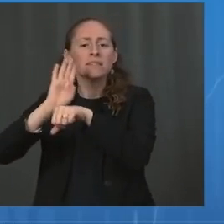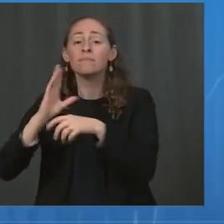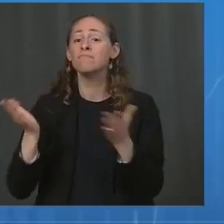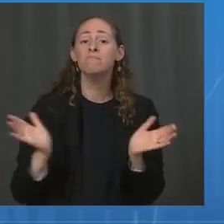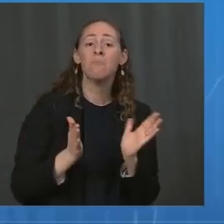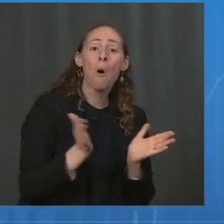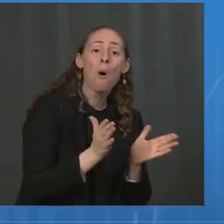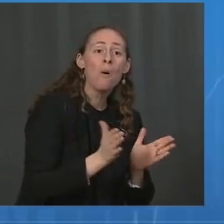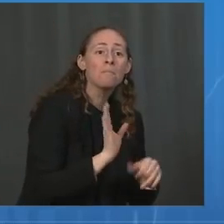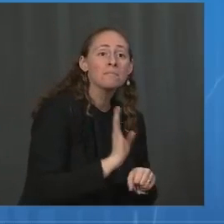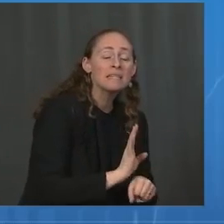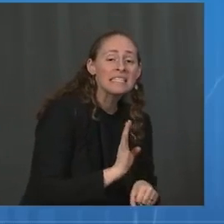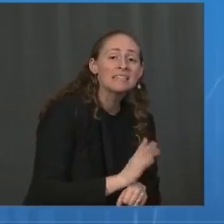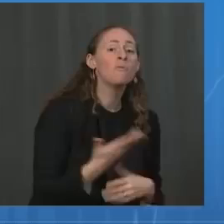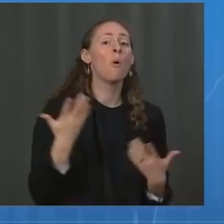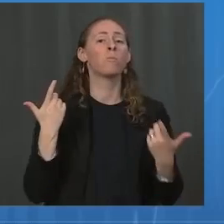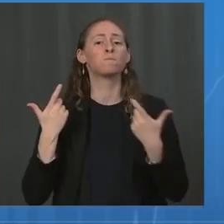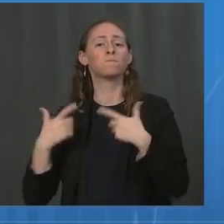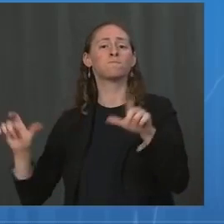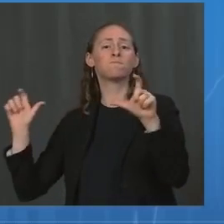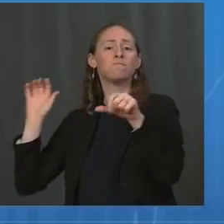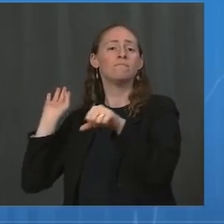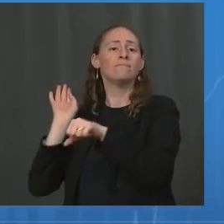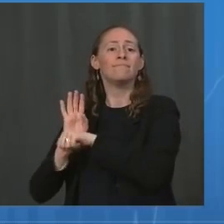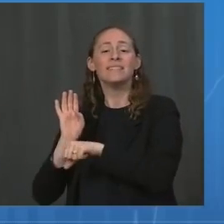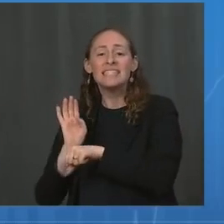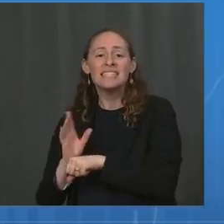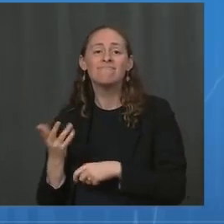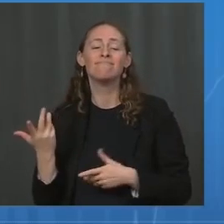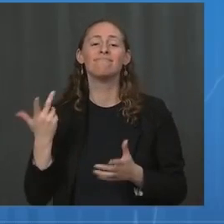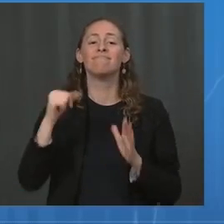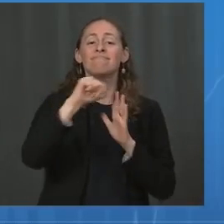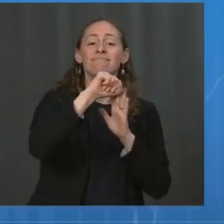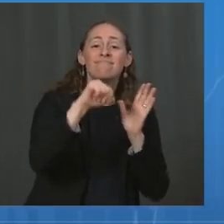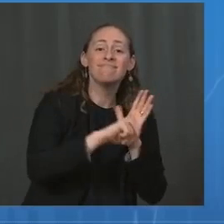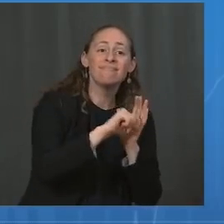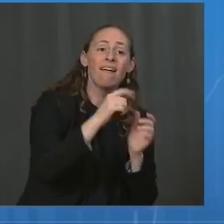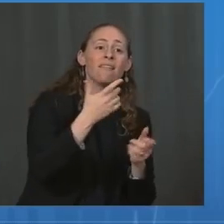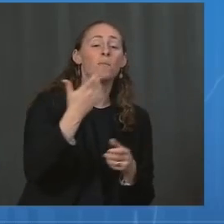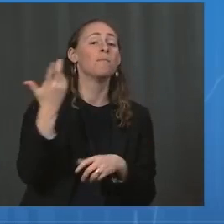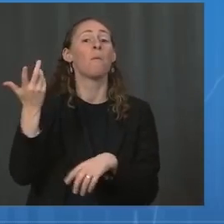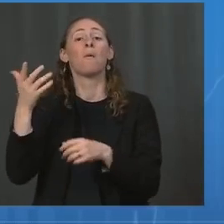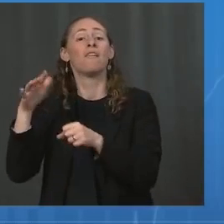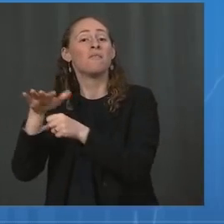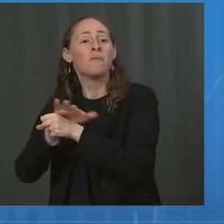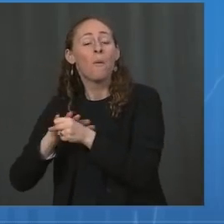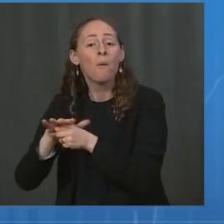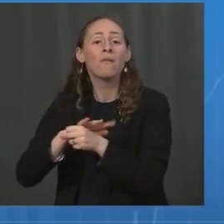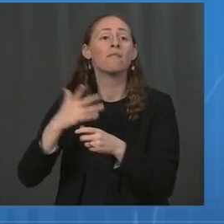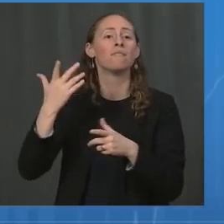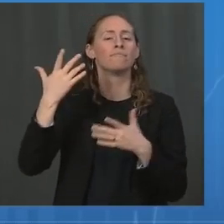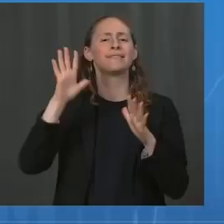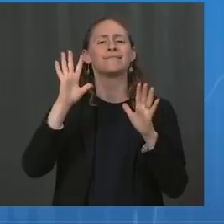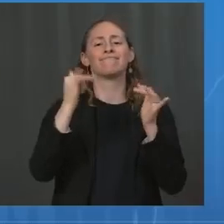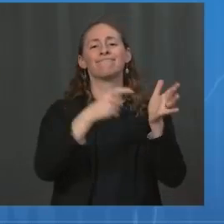dozens of state and local governments and school districts have stepped up to follow the President's lead.